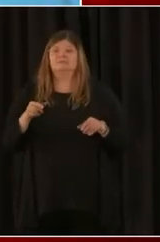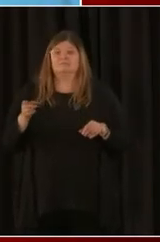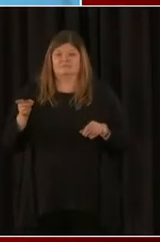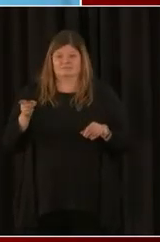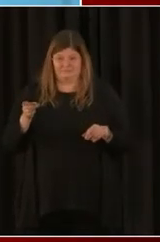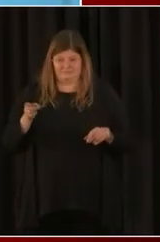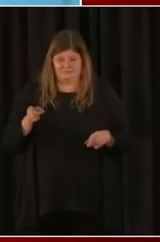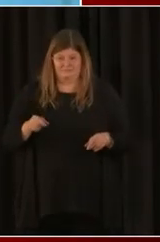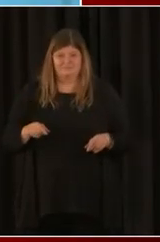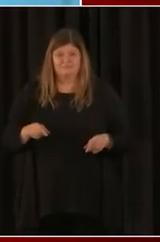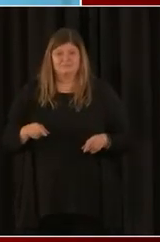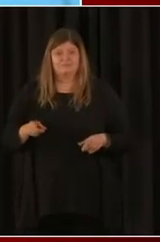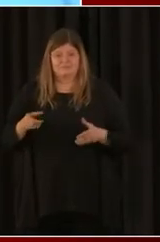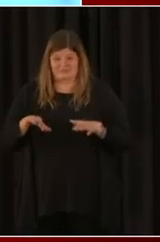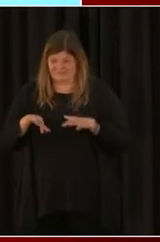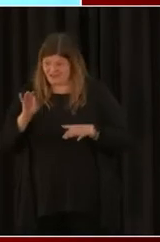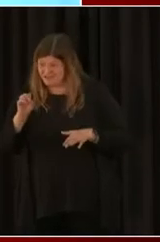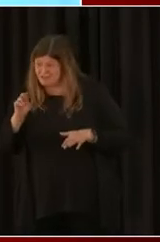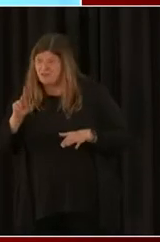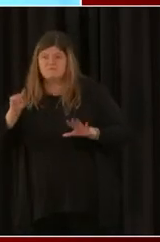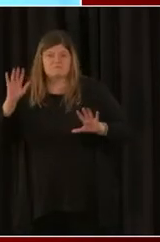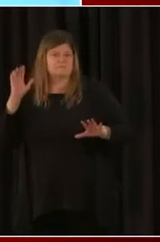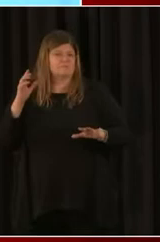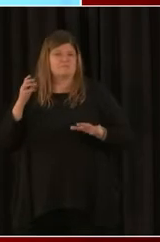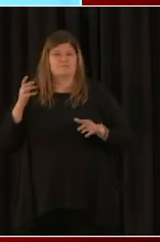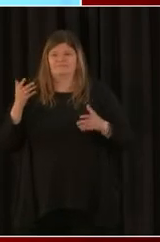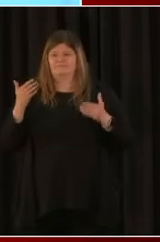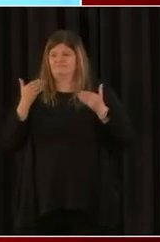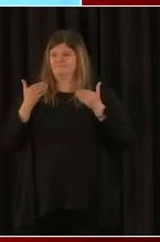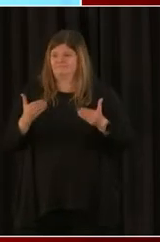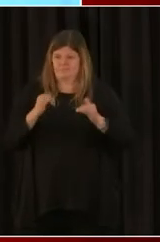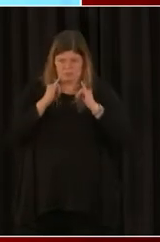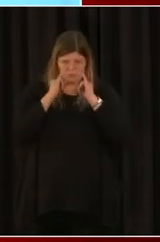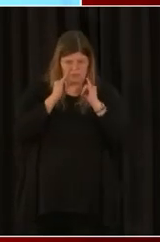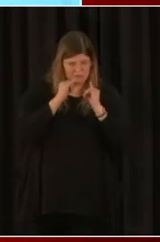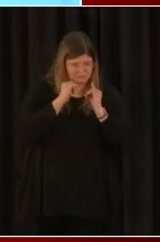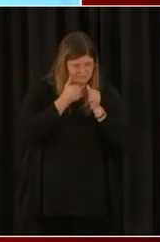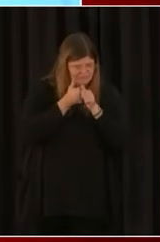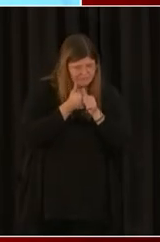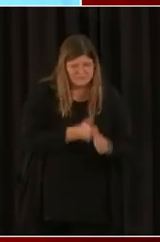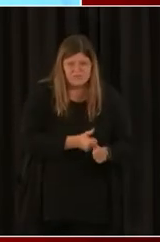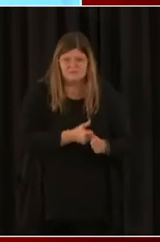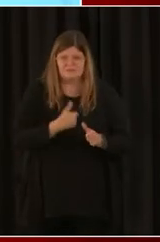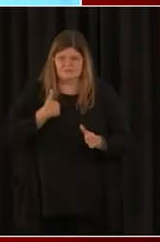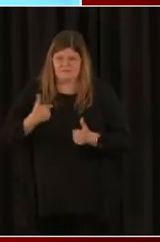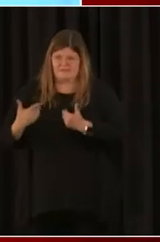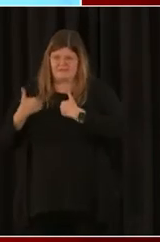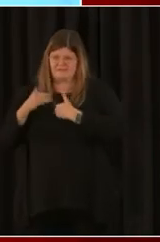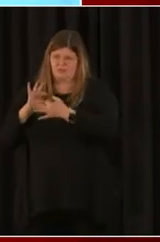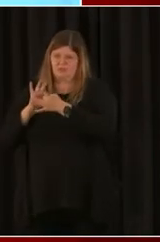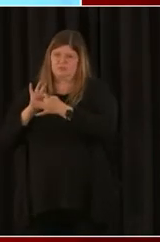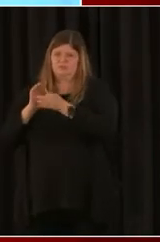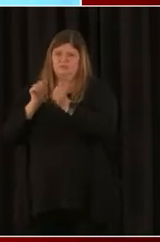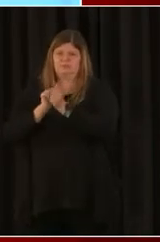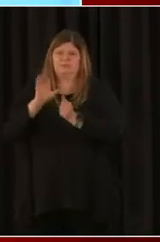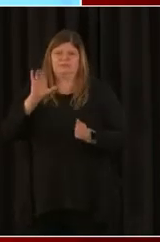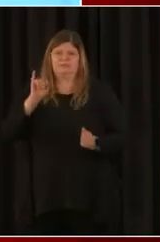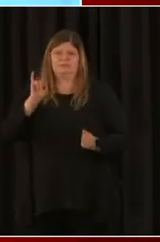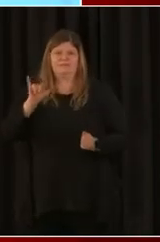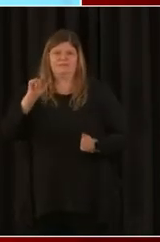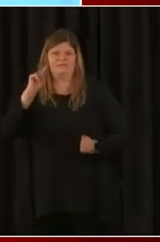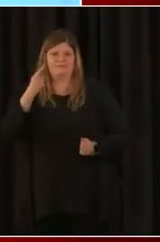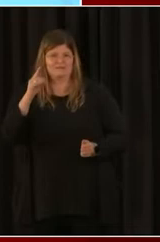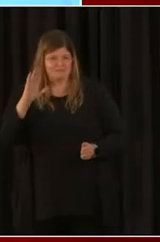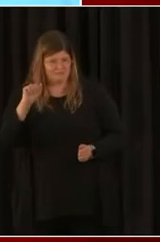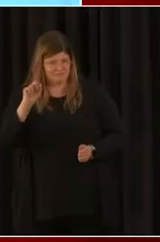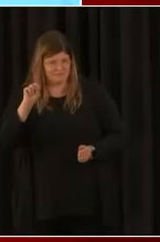through HEP construction, I was tied into the relationship with City First, who did help me obtain